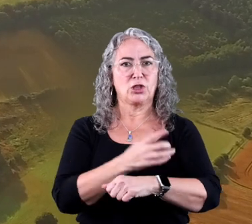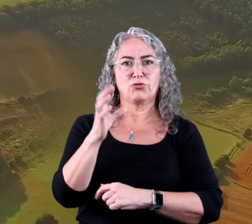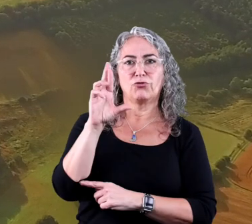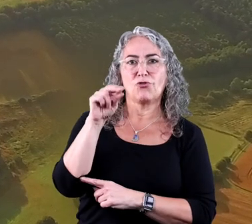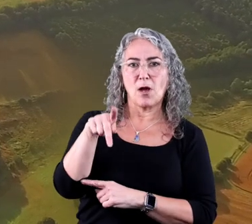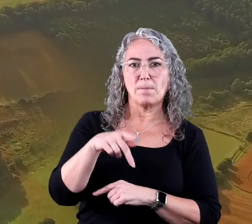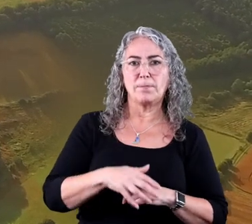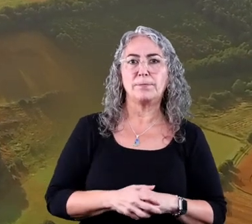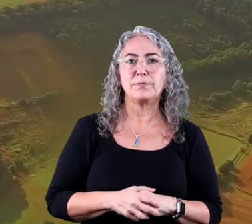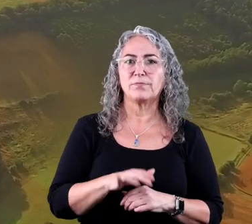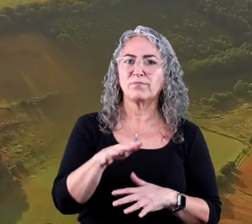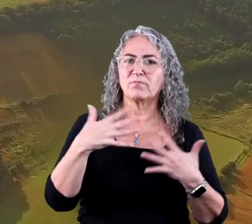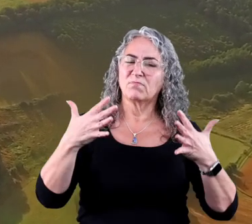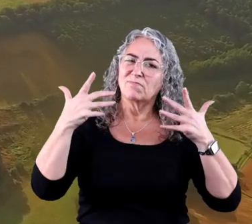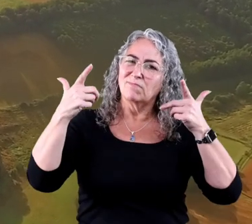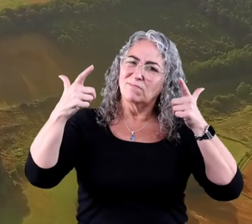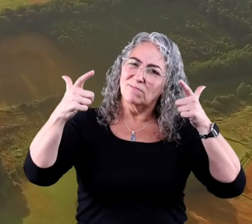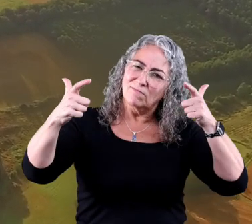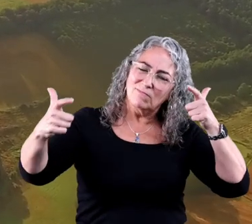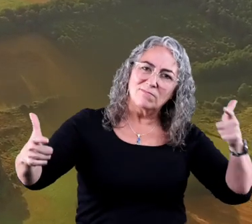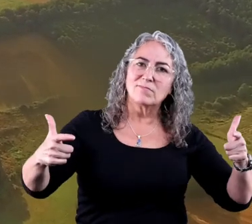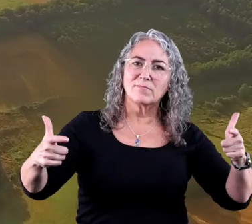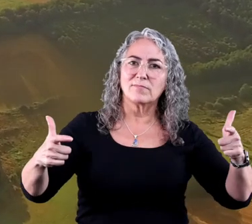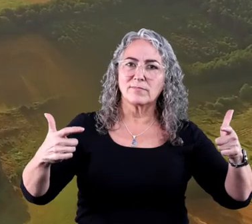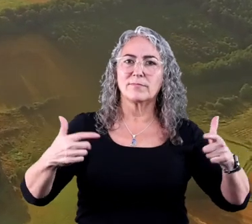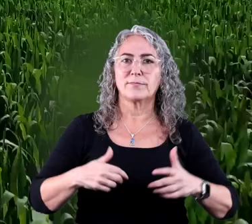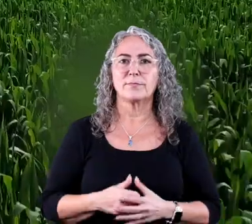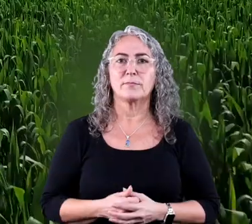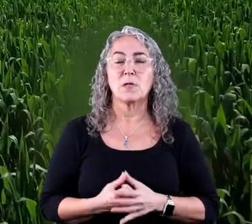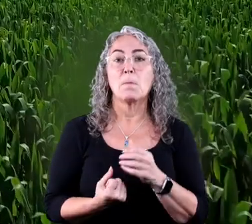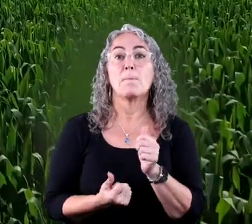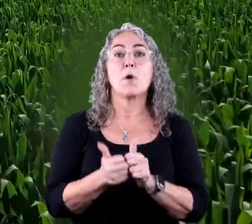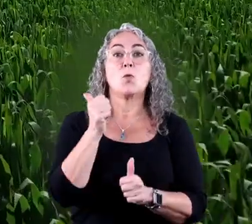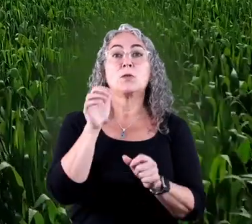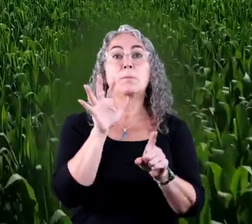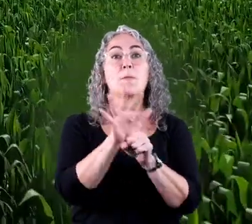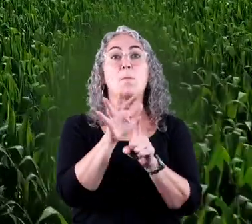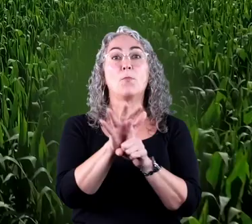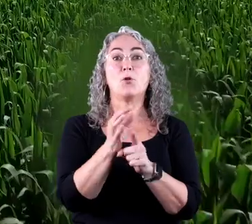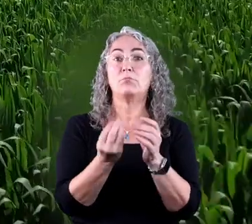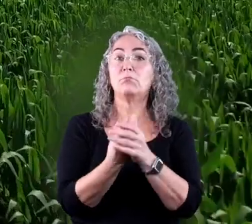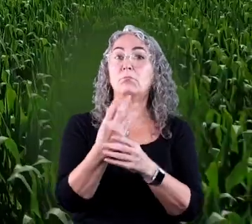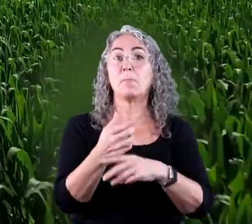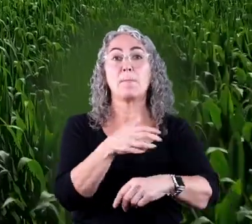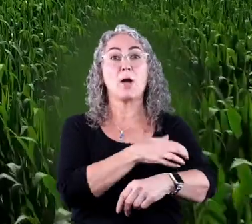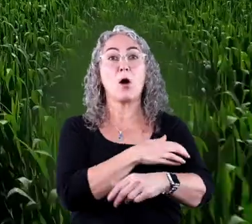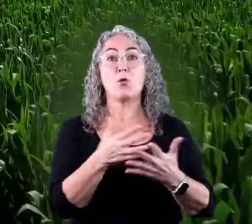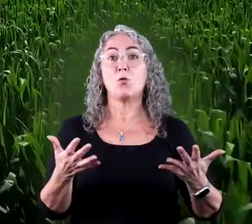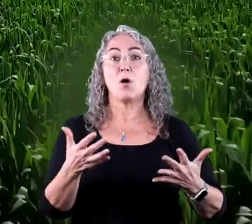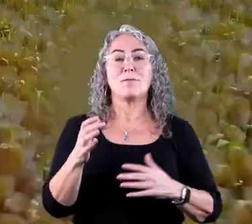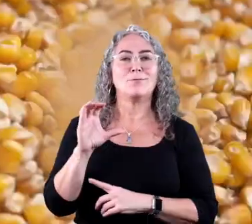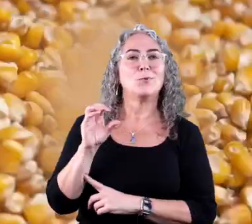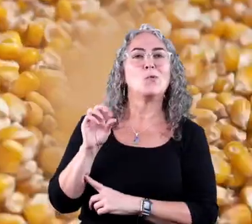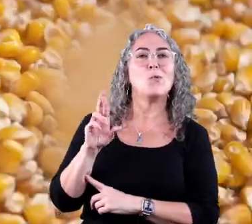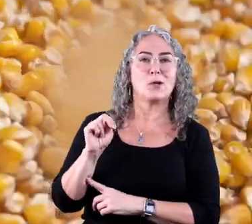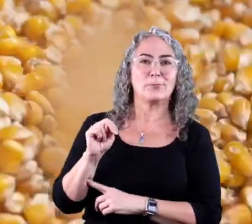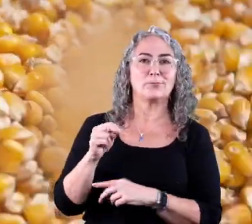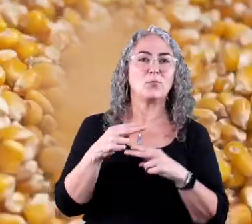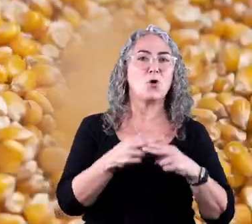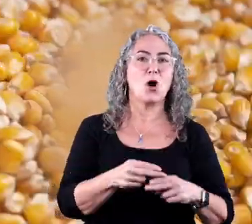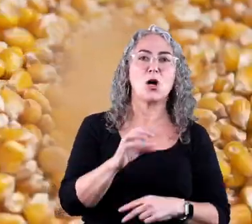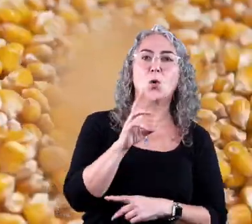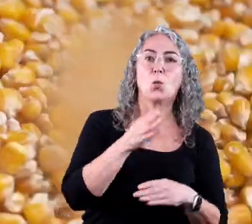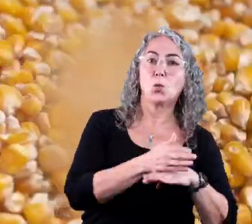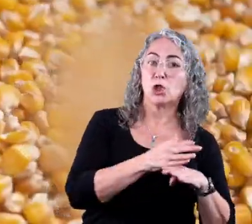They are grown on farms in very large quantities. One of the most popular power crops is corn. Like wood